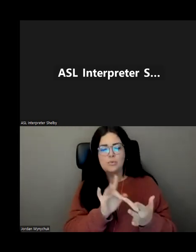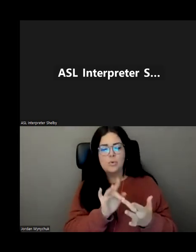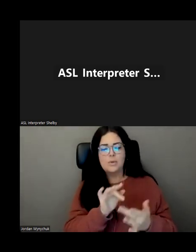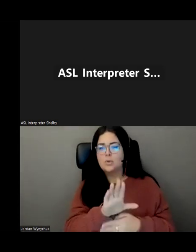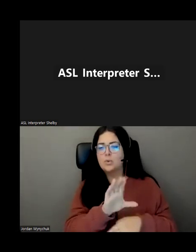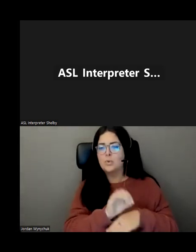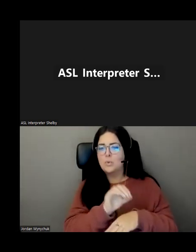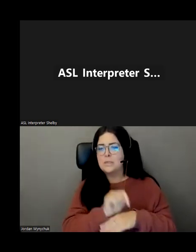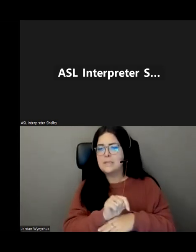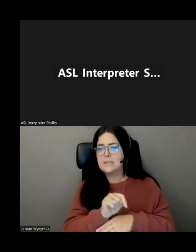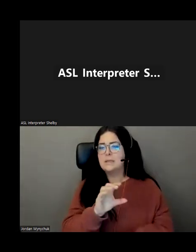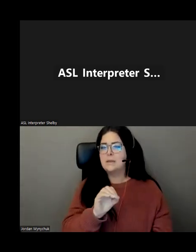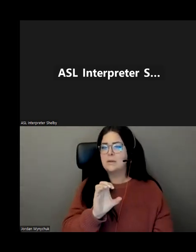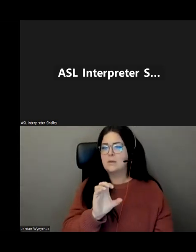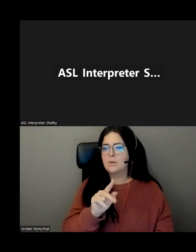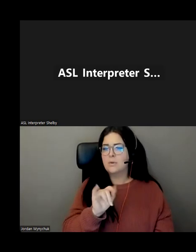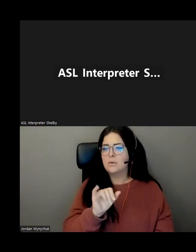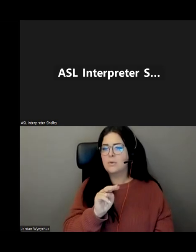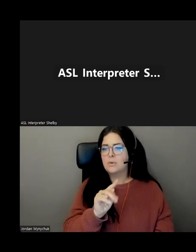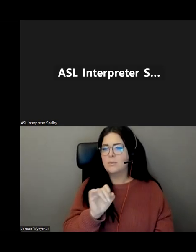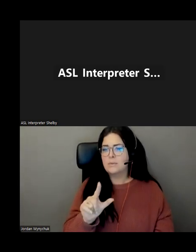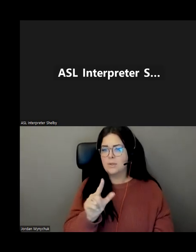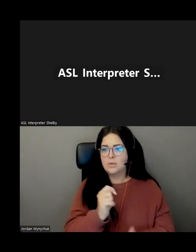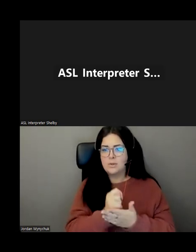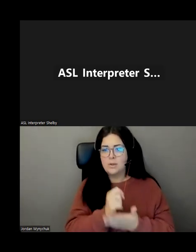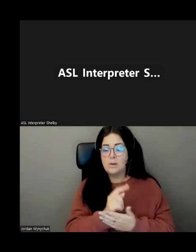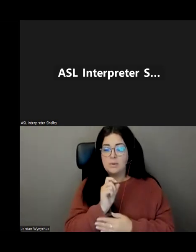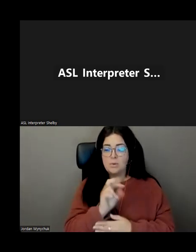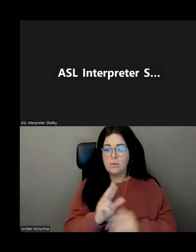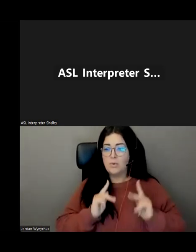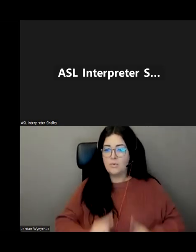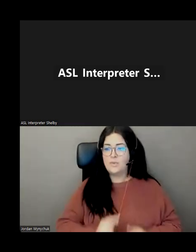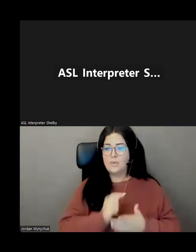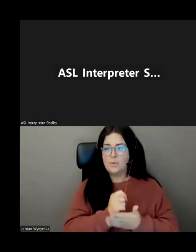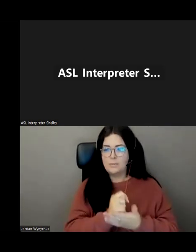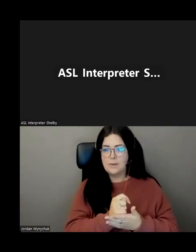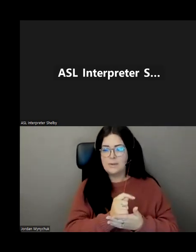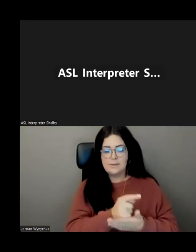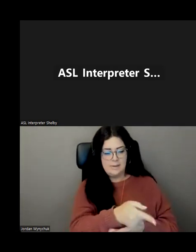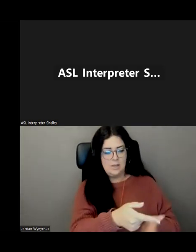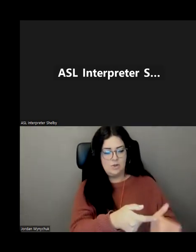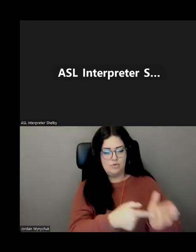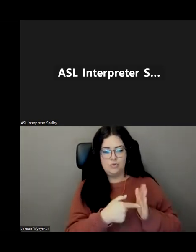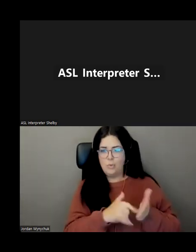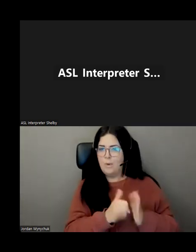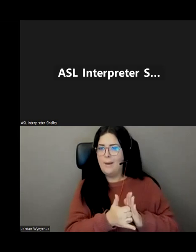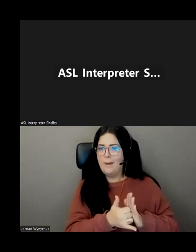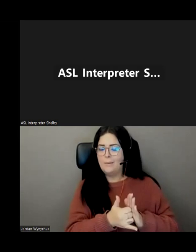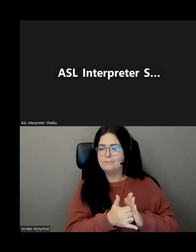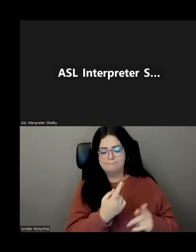to ask them how to show you how to get up properly from the fall alan is there anything you'd like to add to this